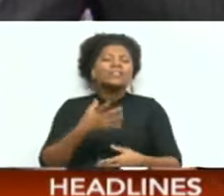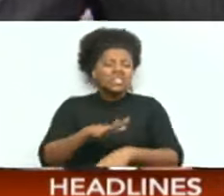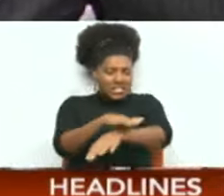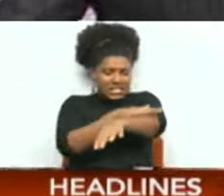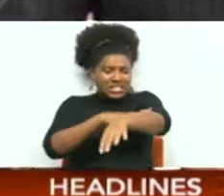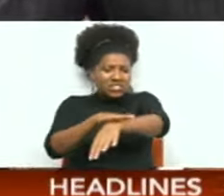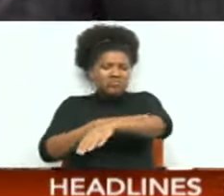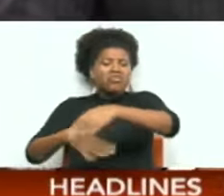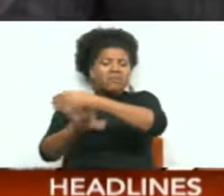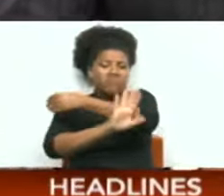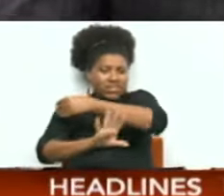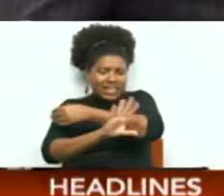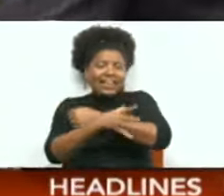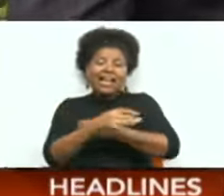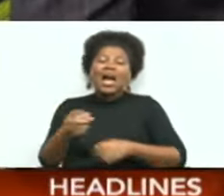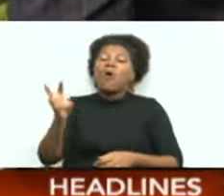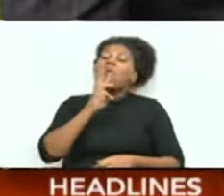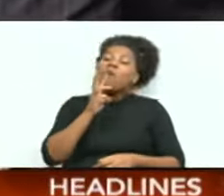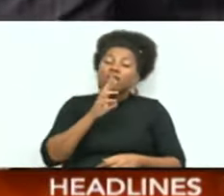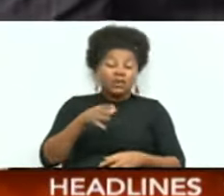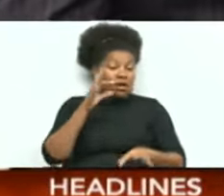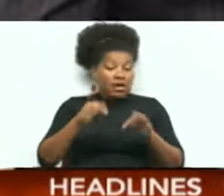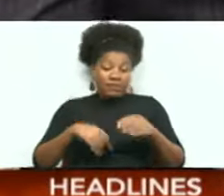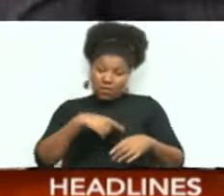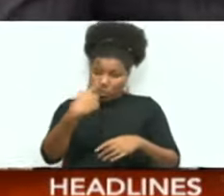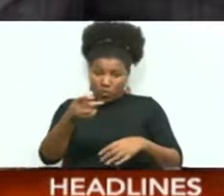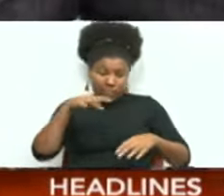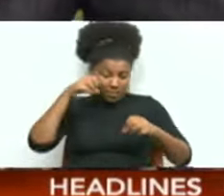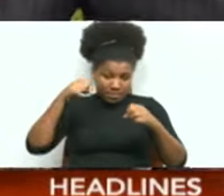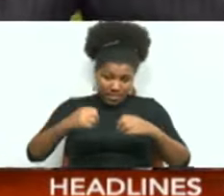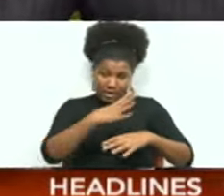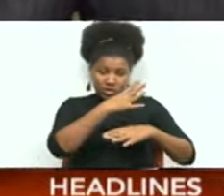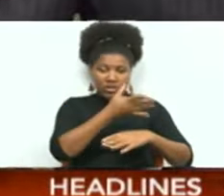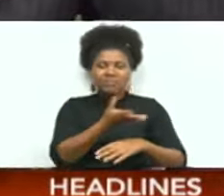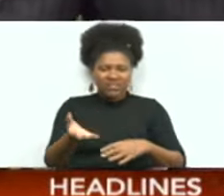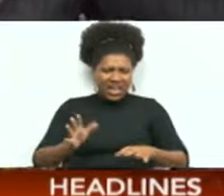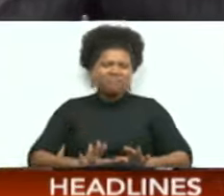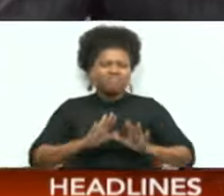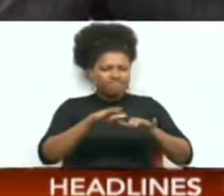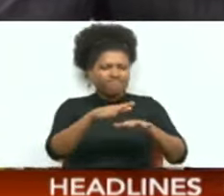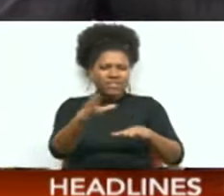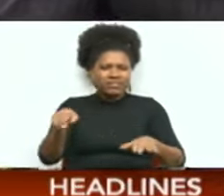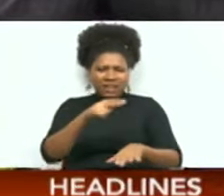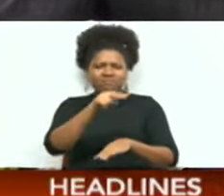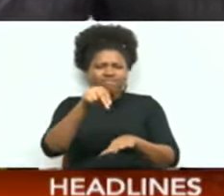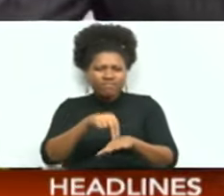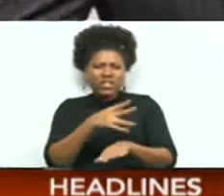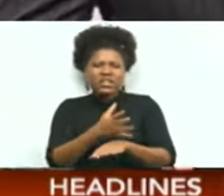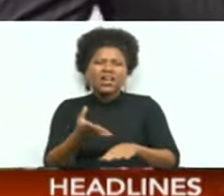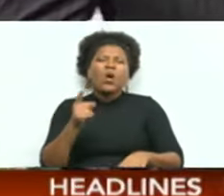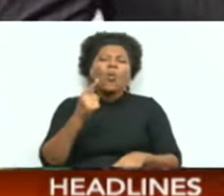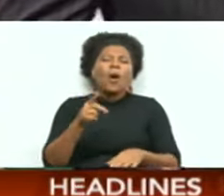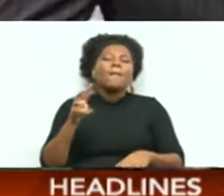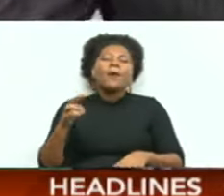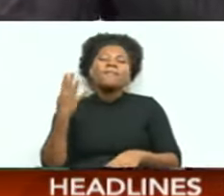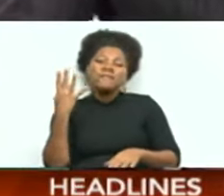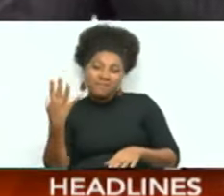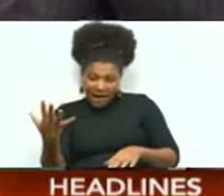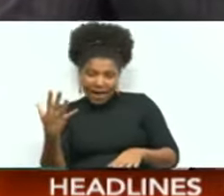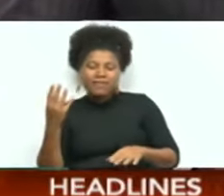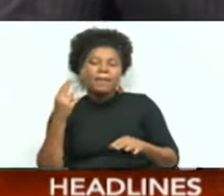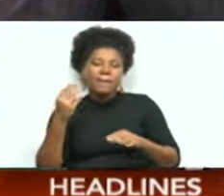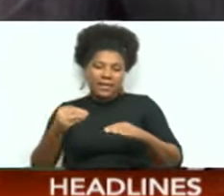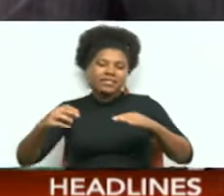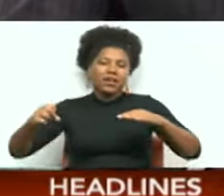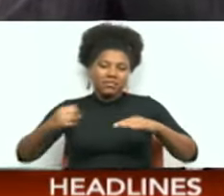out there. For those looking to take a dip in at the beach, seas right now remain slight to moderate. Waves up to 1.5 meters in open waters. And in sheltered areas,